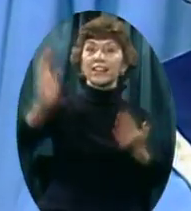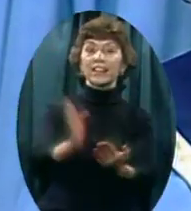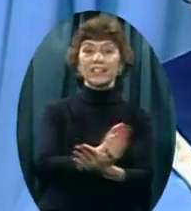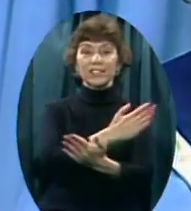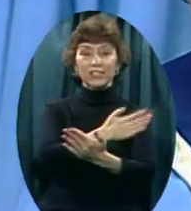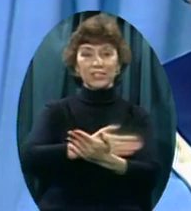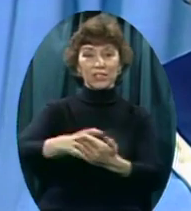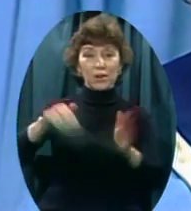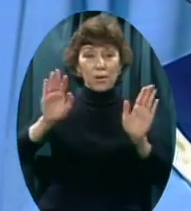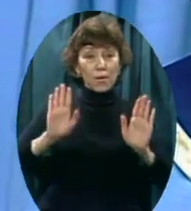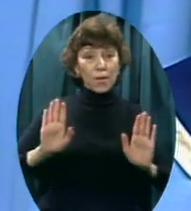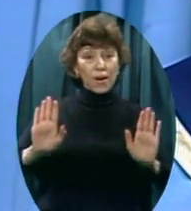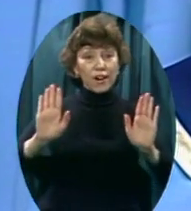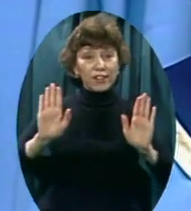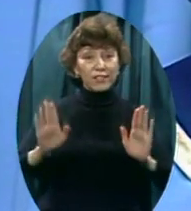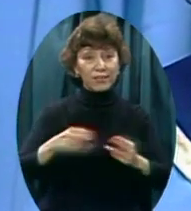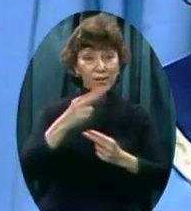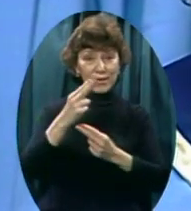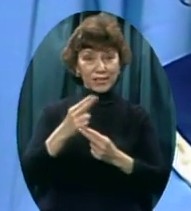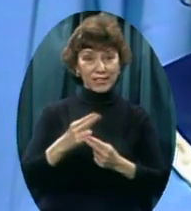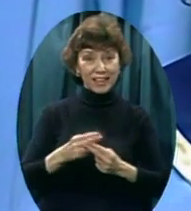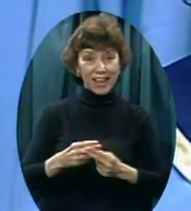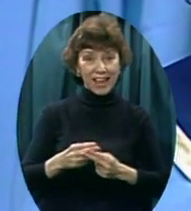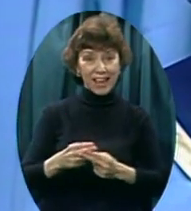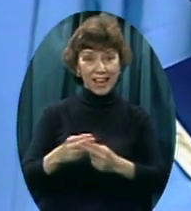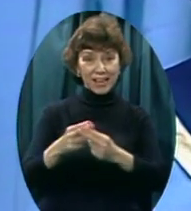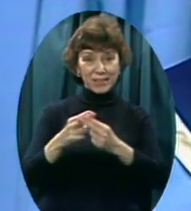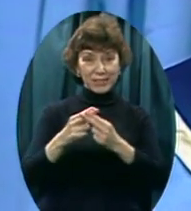Wonderful name,